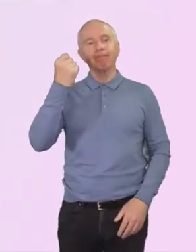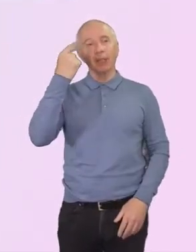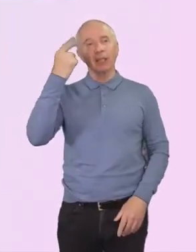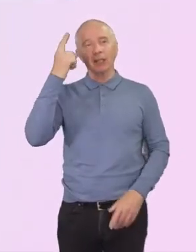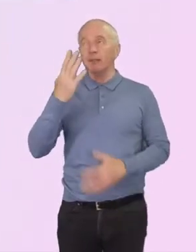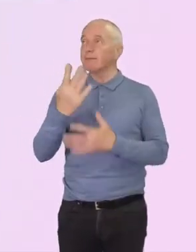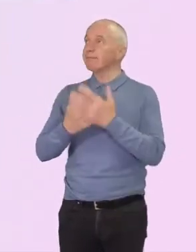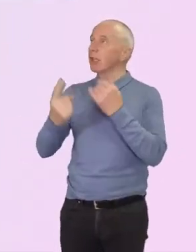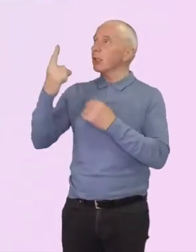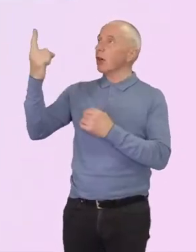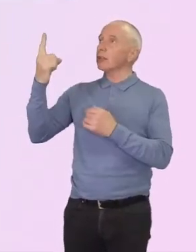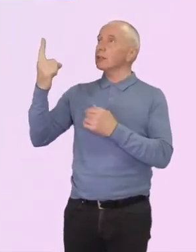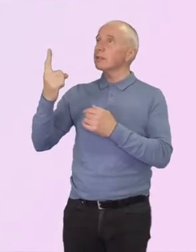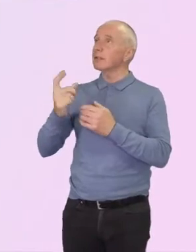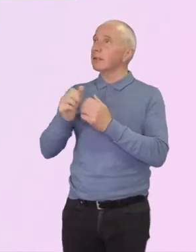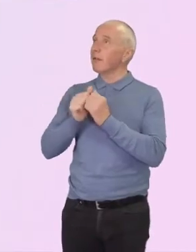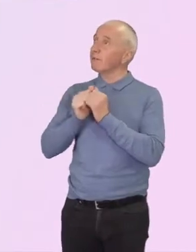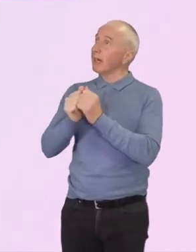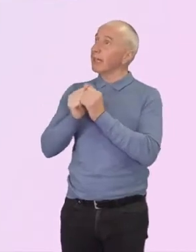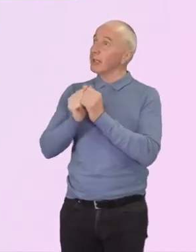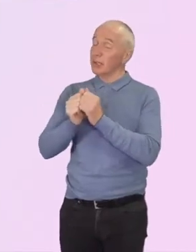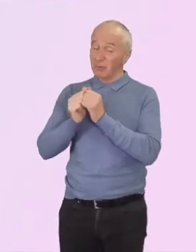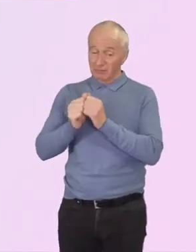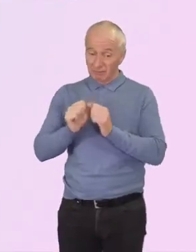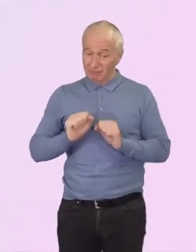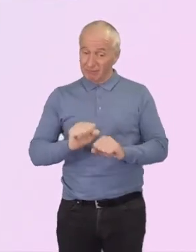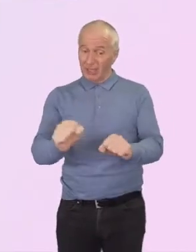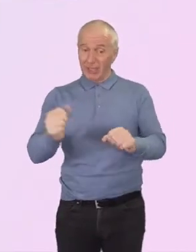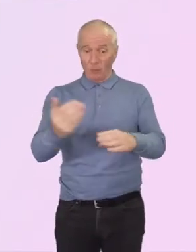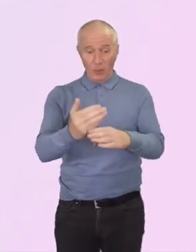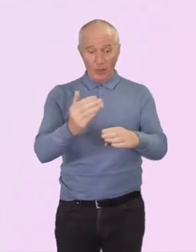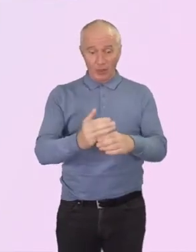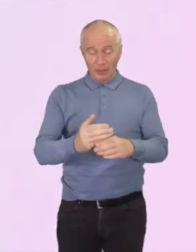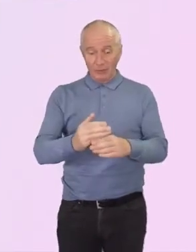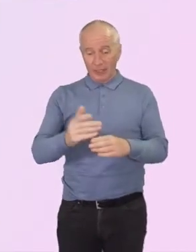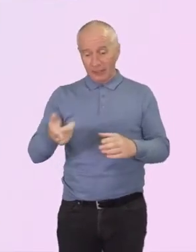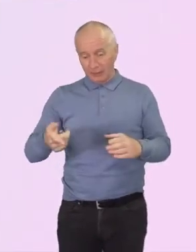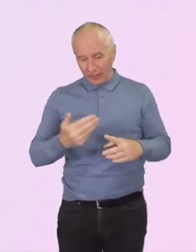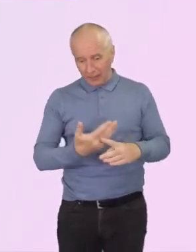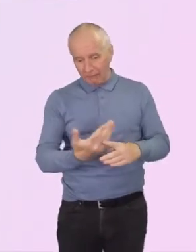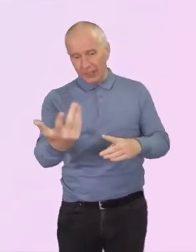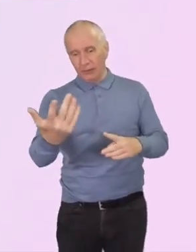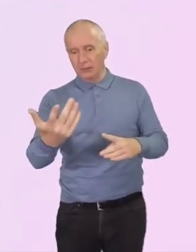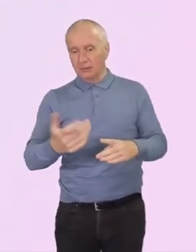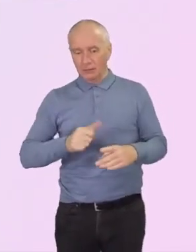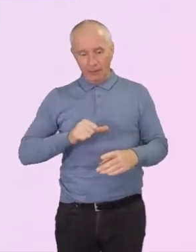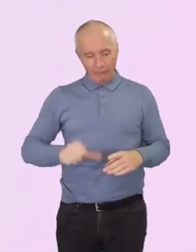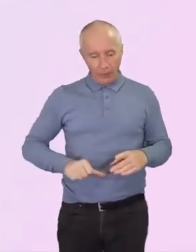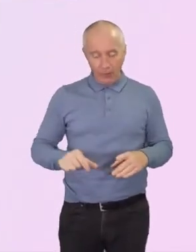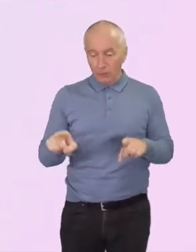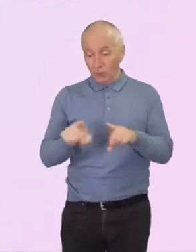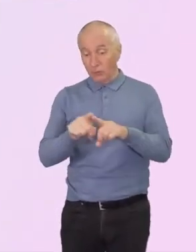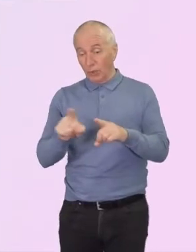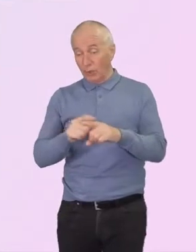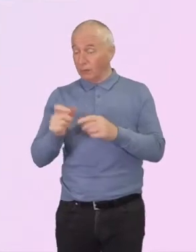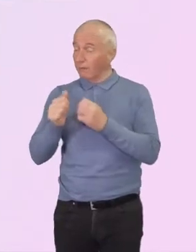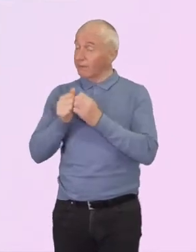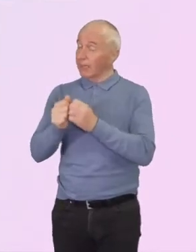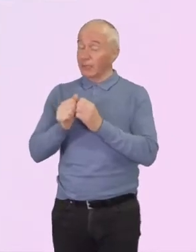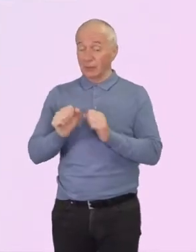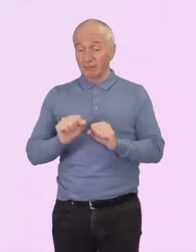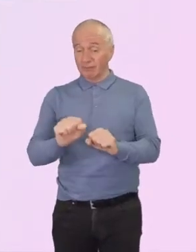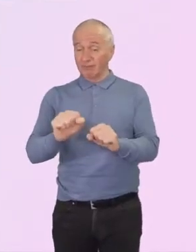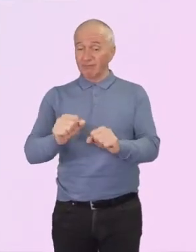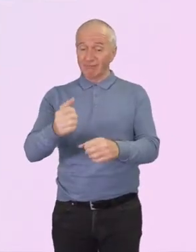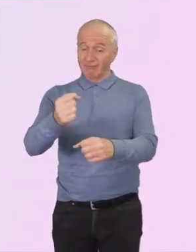work in the field as well as their work in the church, I found that they start to come up with good ideas about how to do things